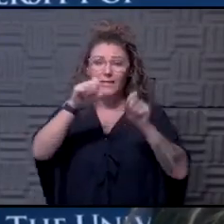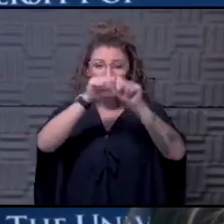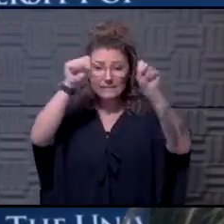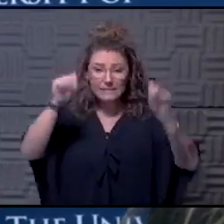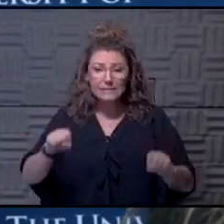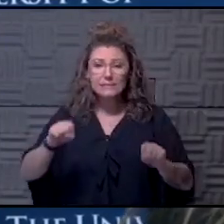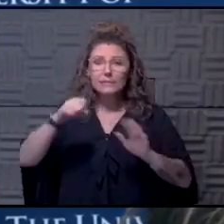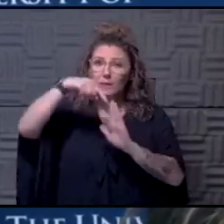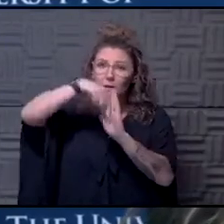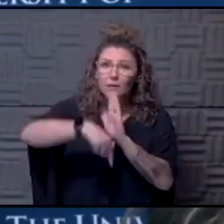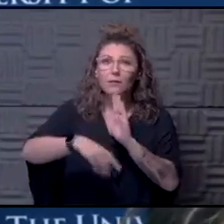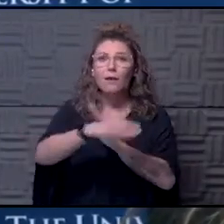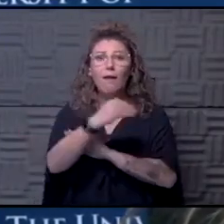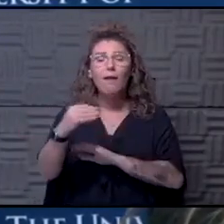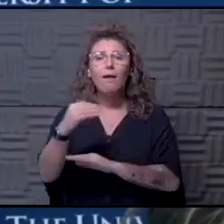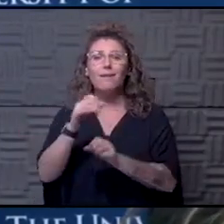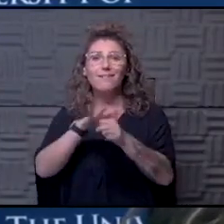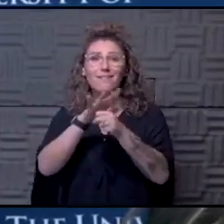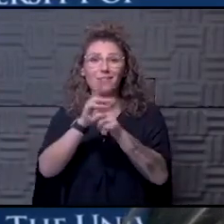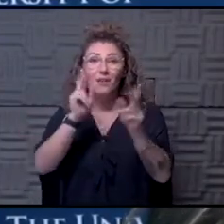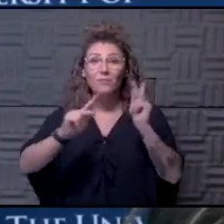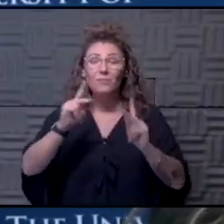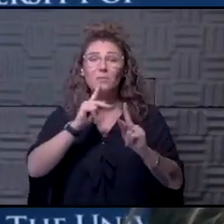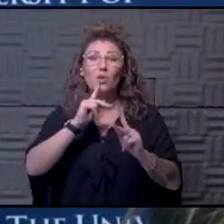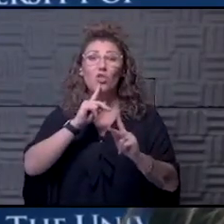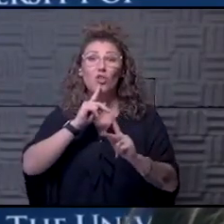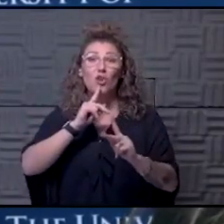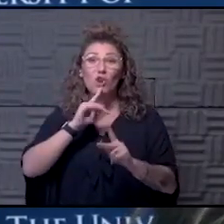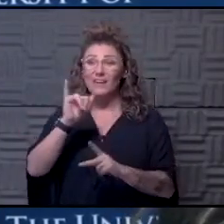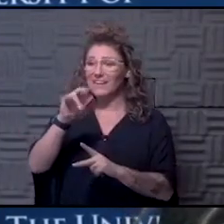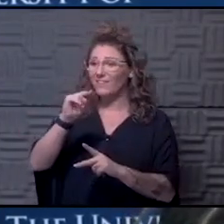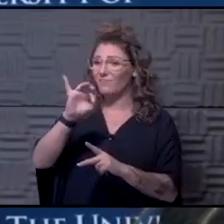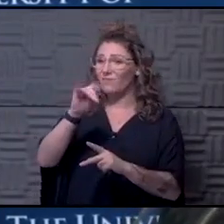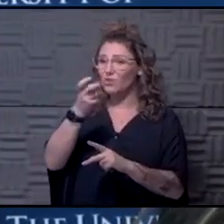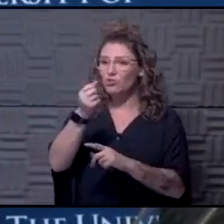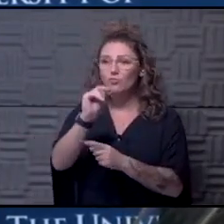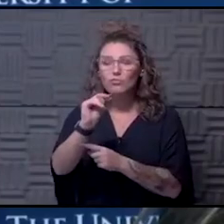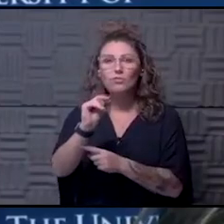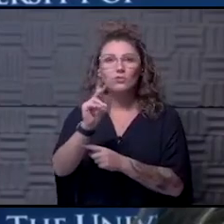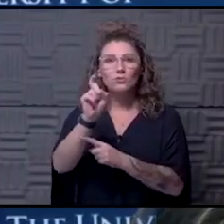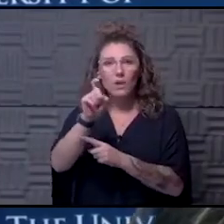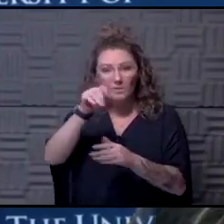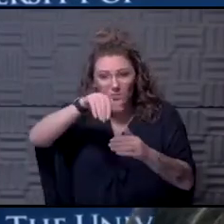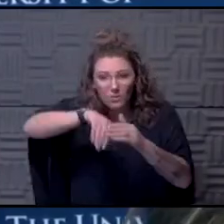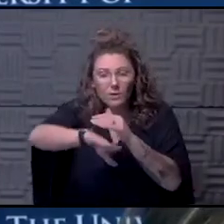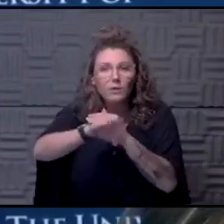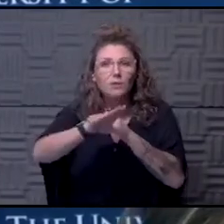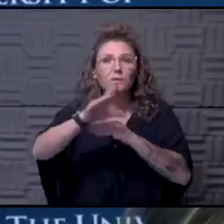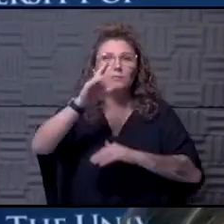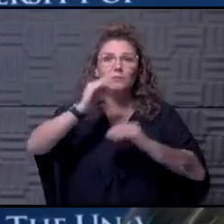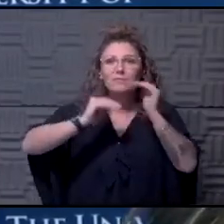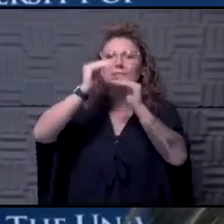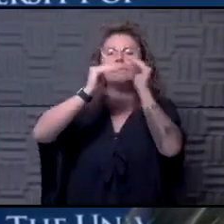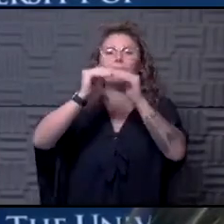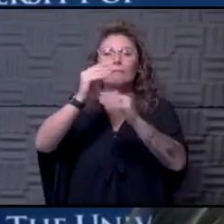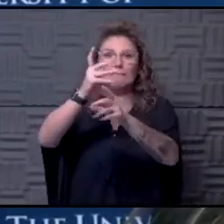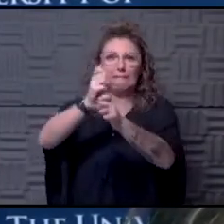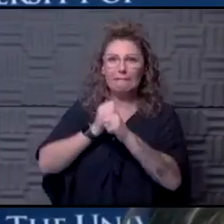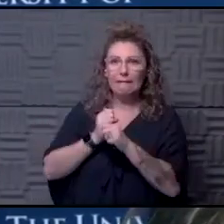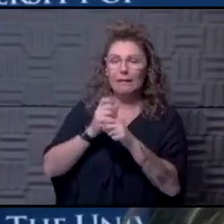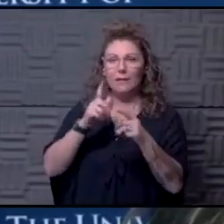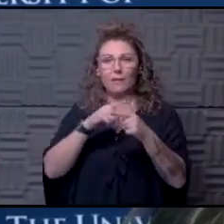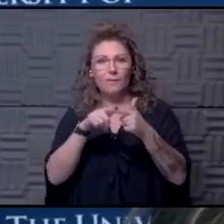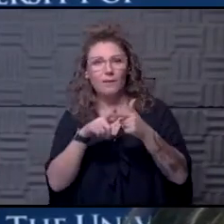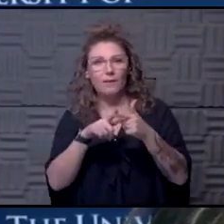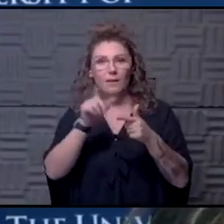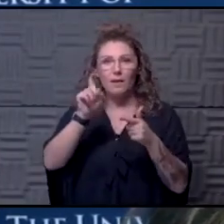and, and manpower. You know, these are infusions. You have to be, you have to go into a facility and, and get it done. And it has